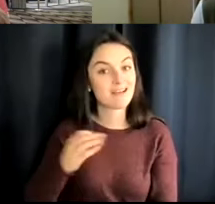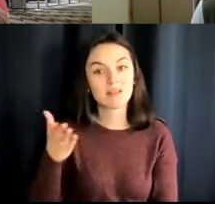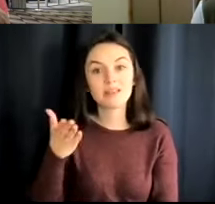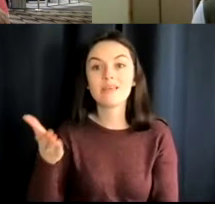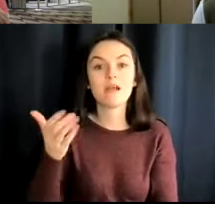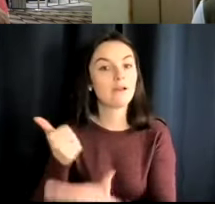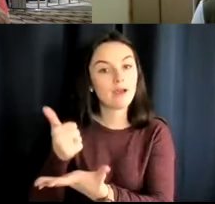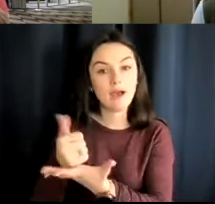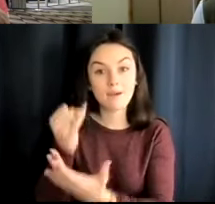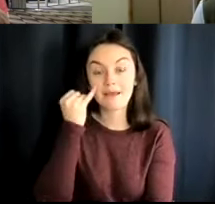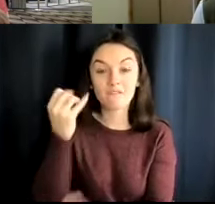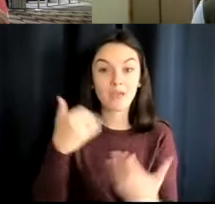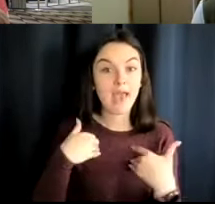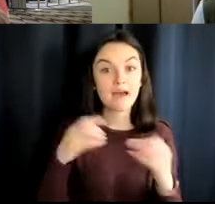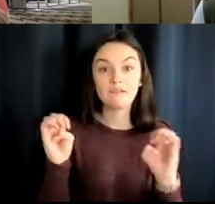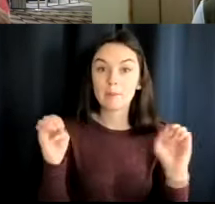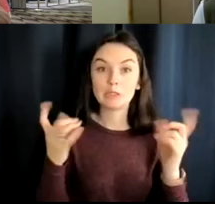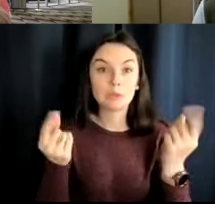help out in case we have some kind of emergency.